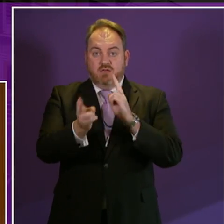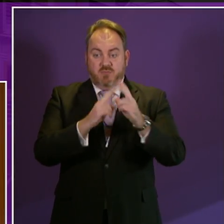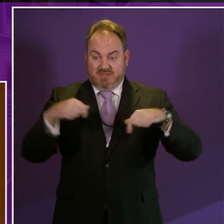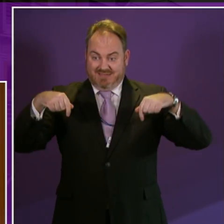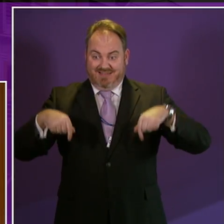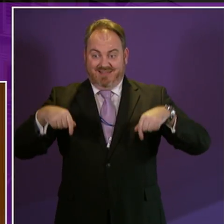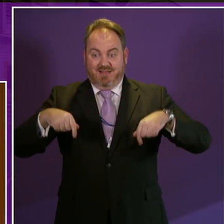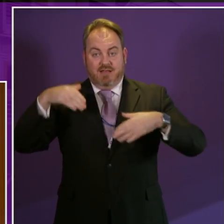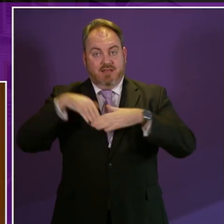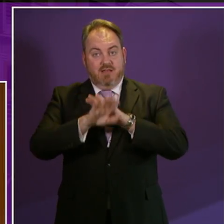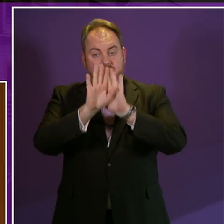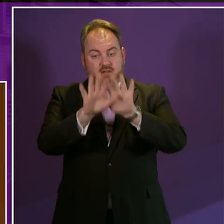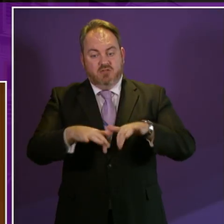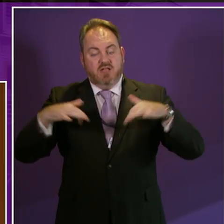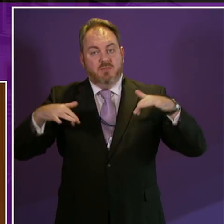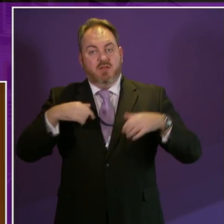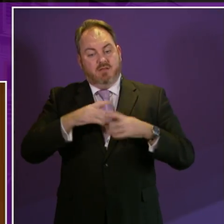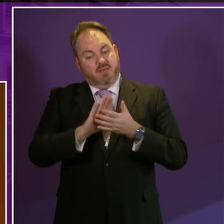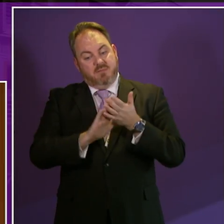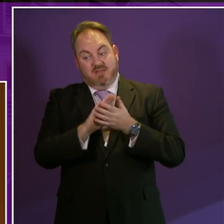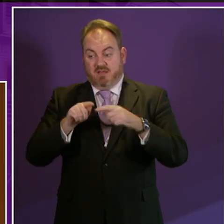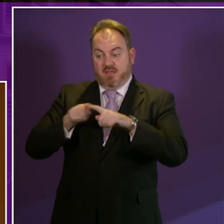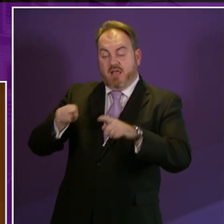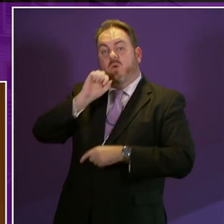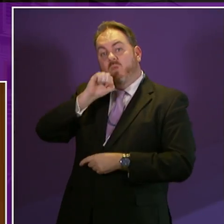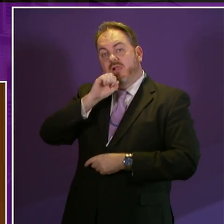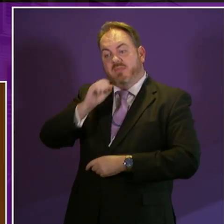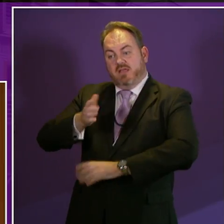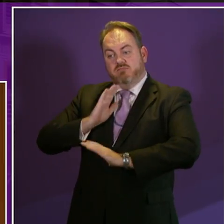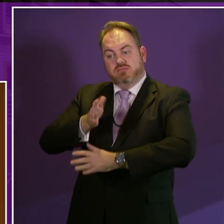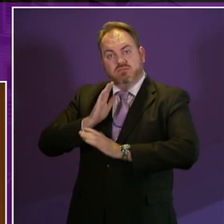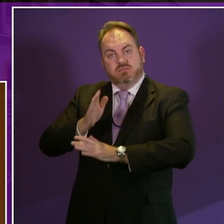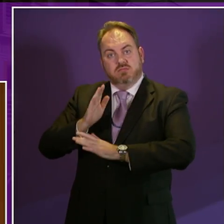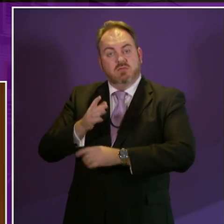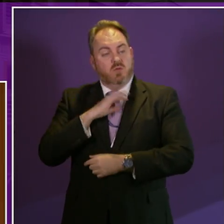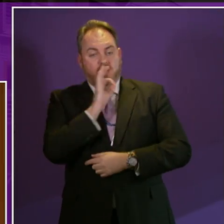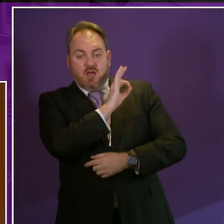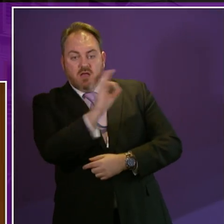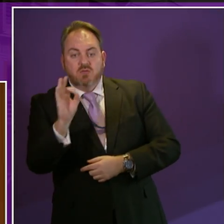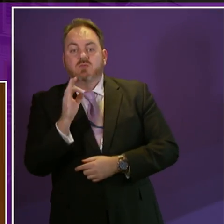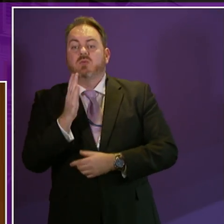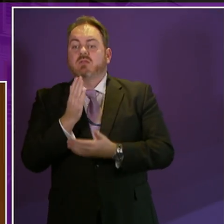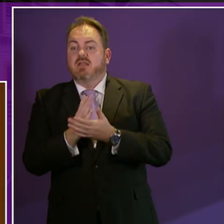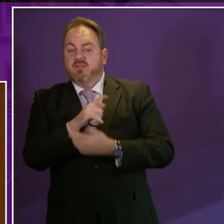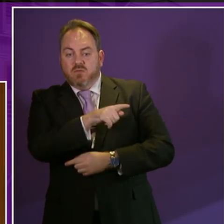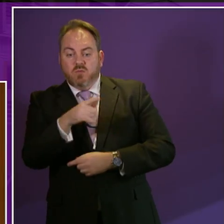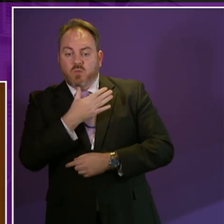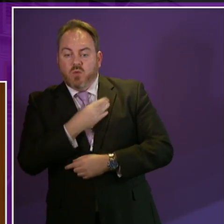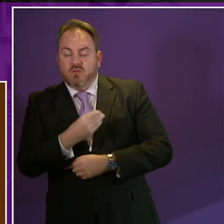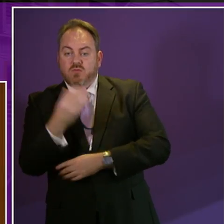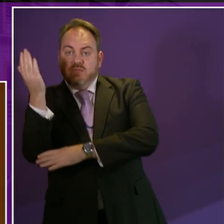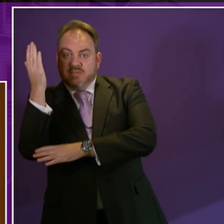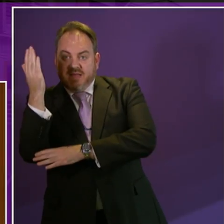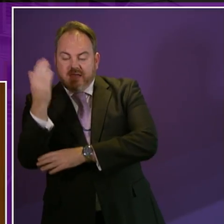the chamber today and will be signing this afternoon's business. Would members who wish to speak in the debate please press the requested speak buttons